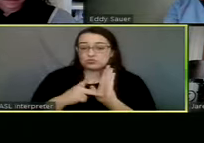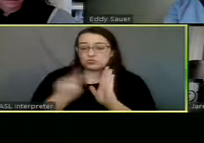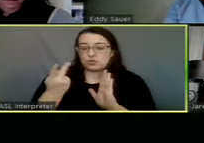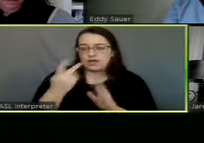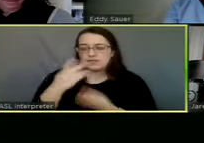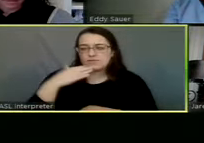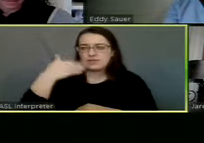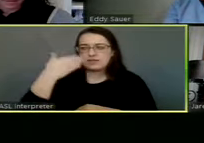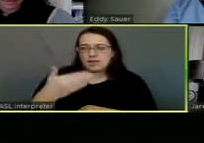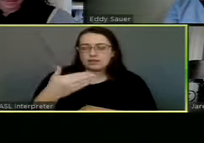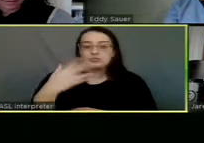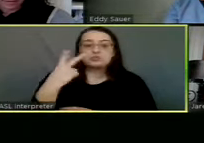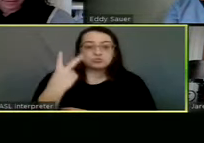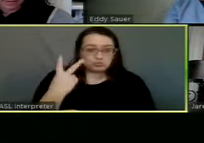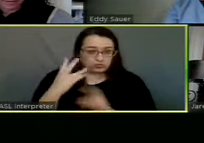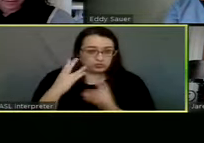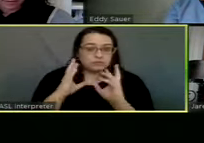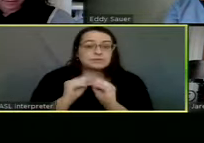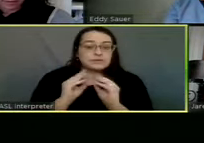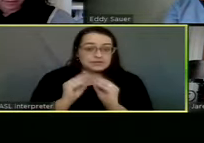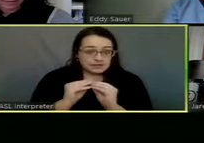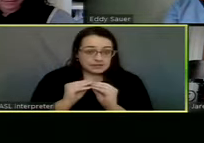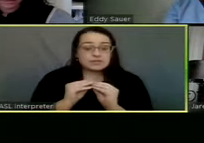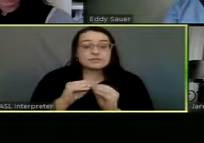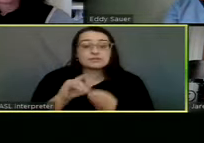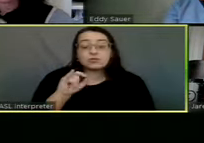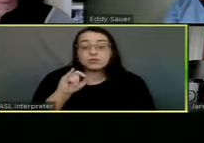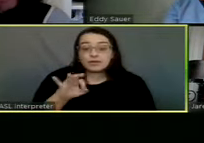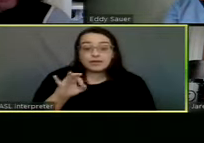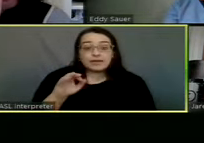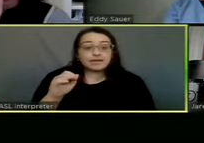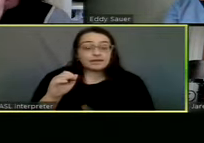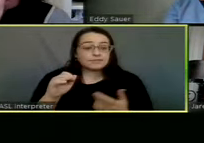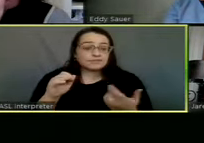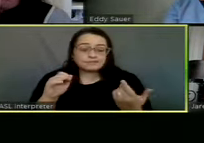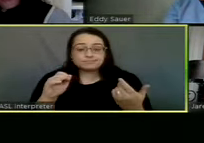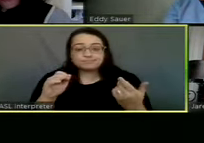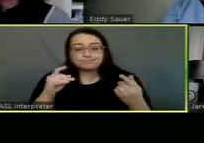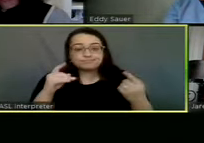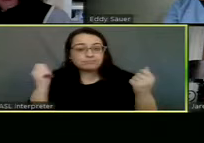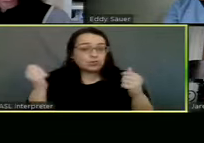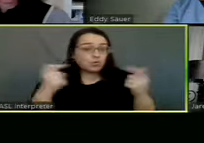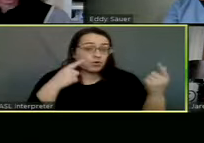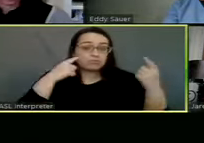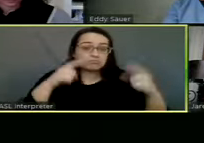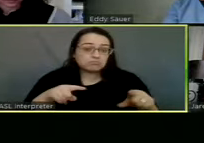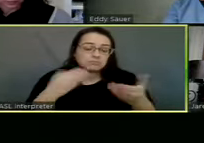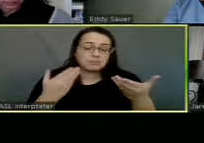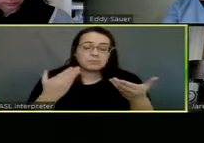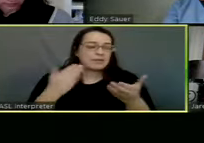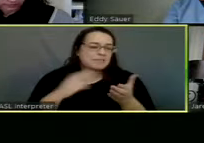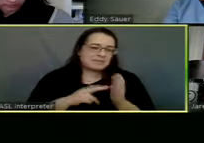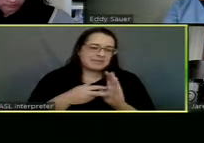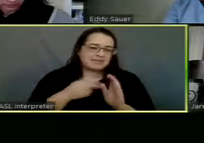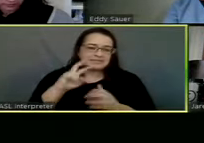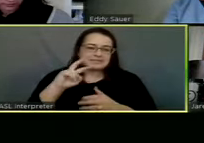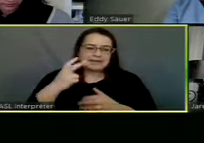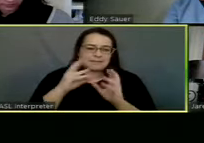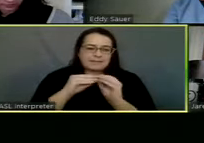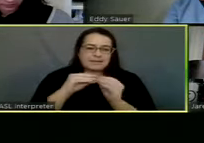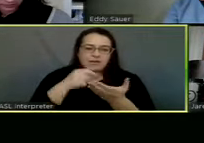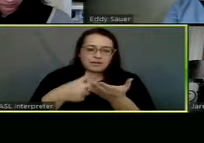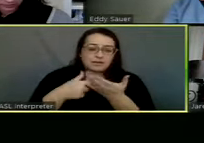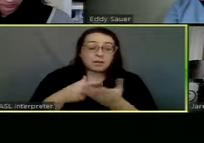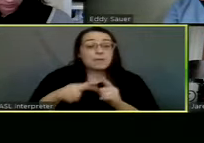next two meetings. Uh, if unanimous, it won't necessarily be something that council discusses at the second meeting, but it is on the agenda and the